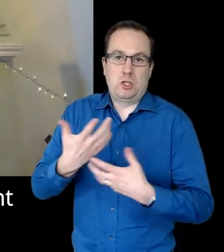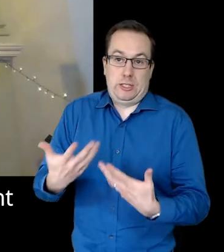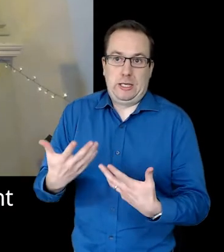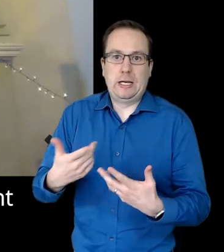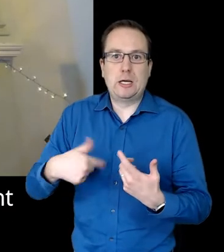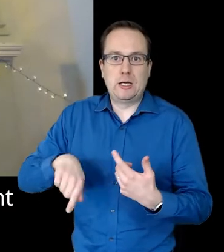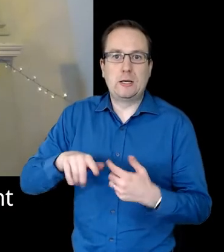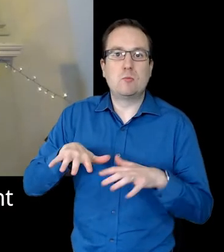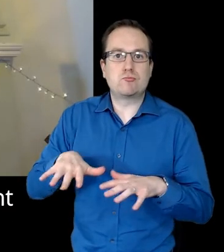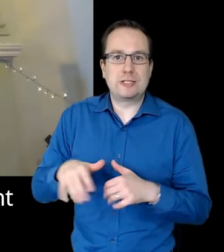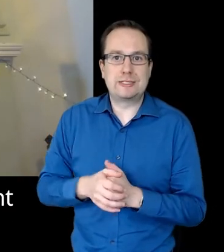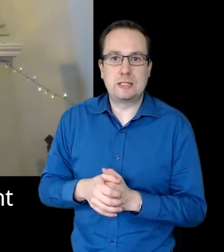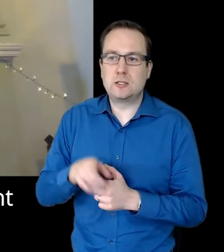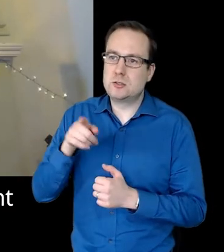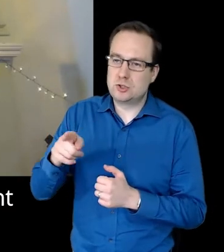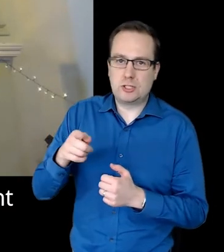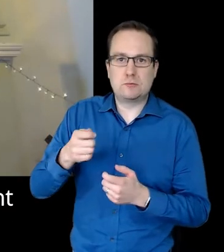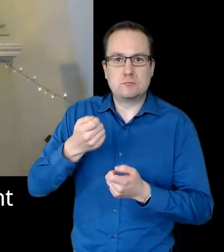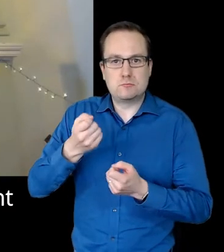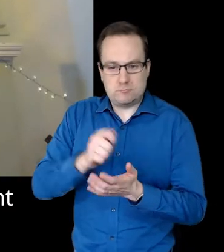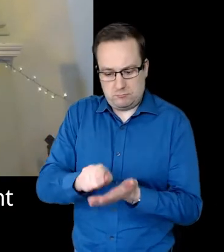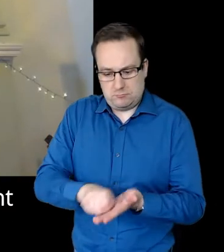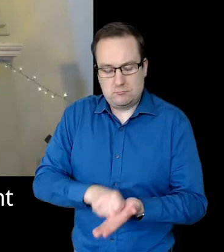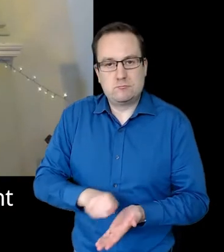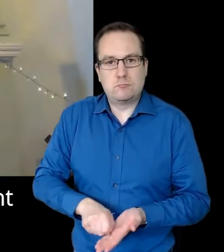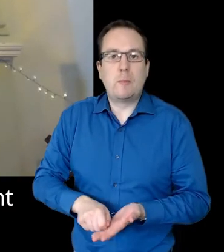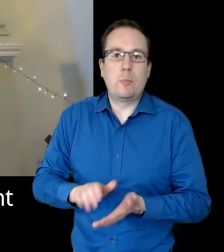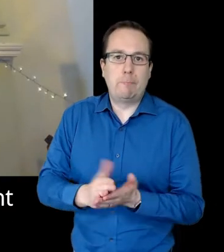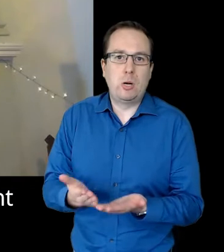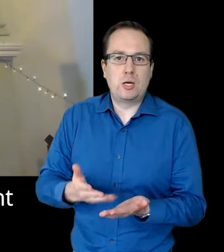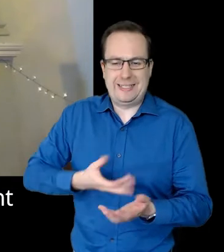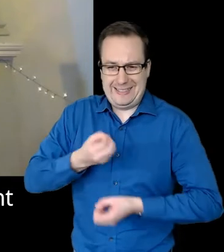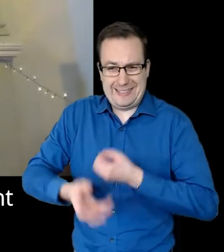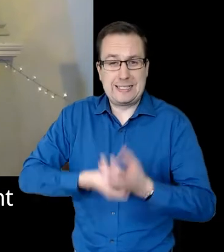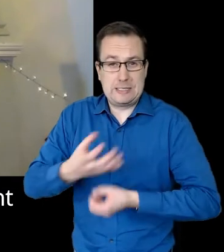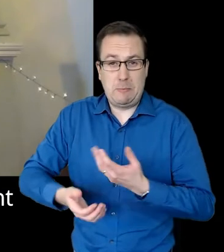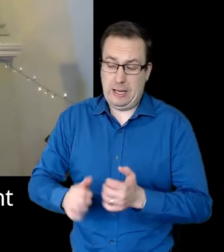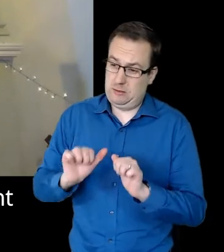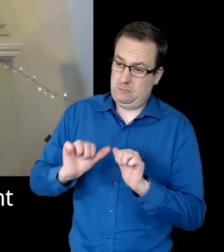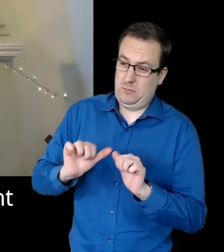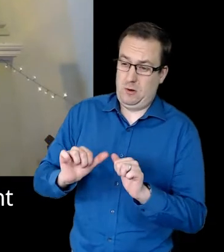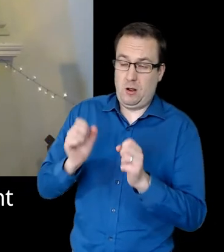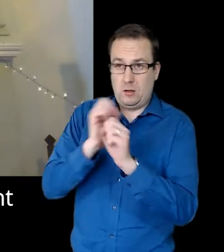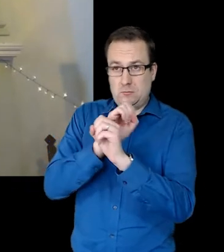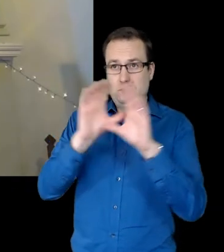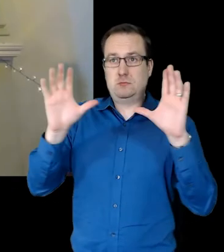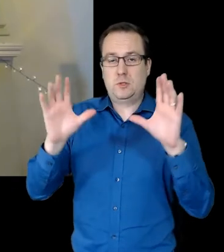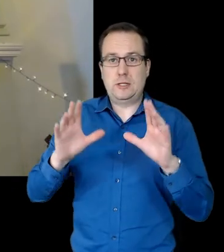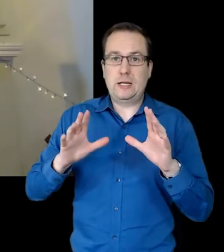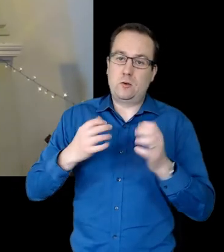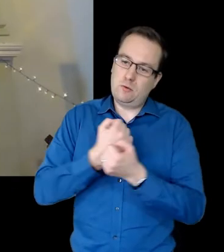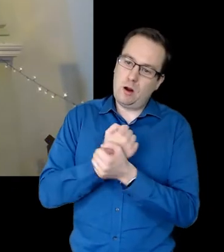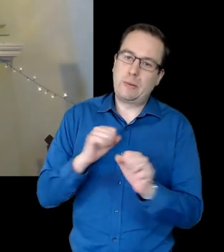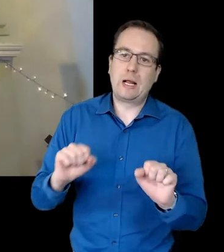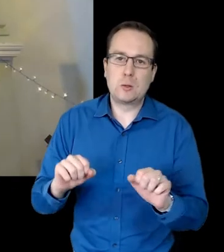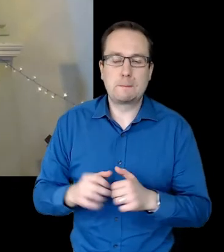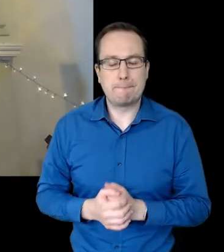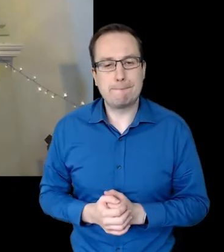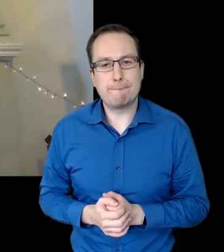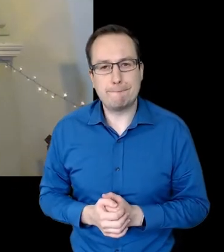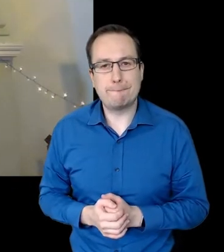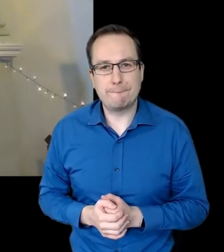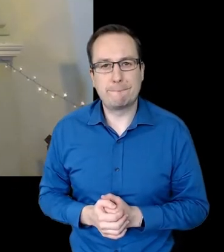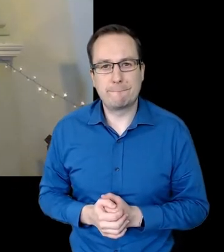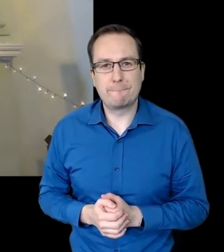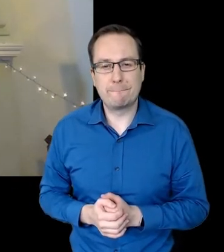coming out process. In her outstanding book. The Exuberant Church. Listening to the Prophetic People of God. She